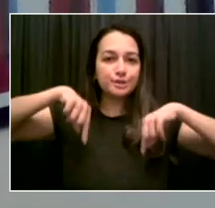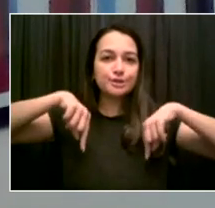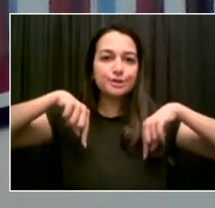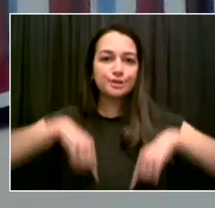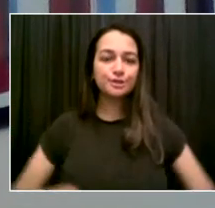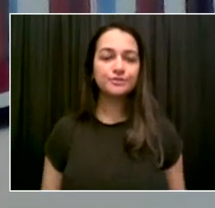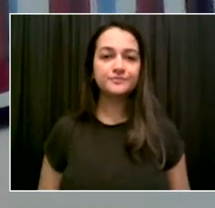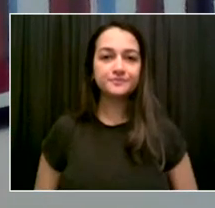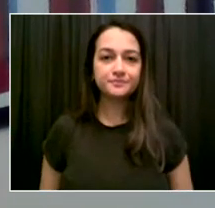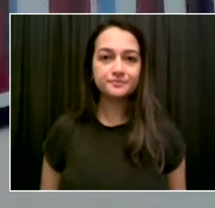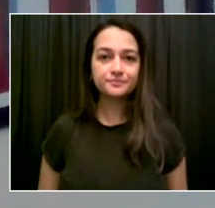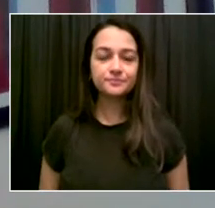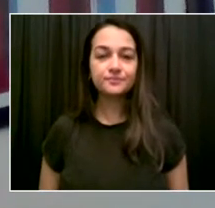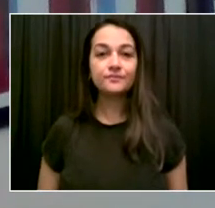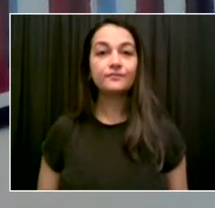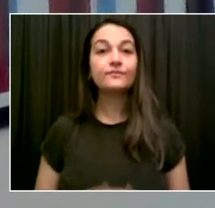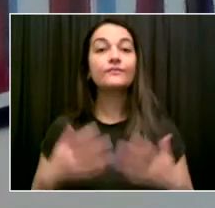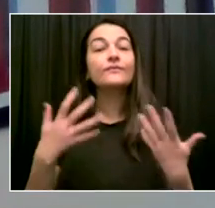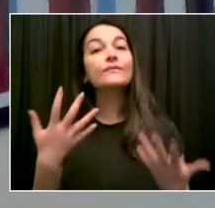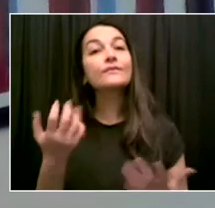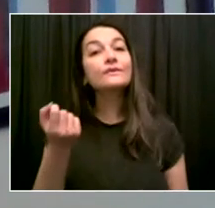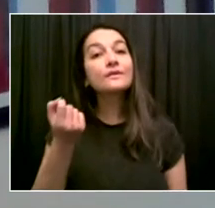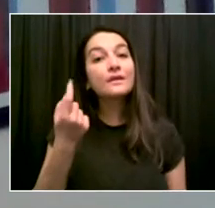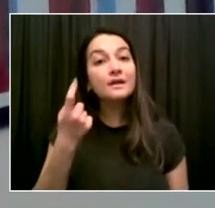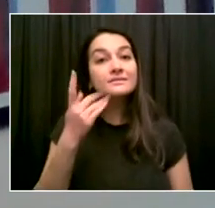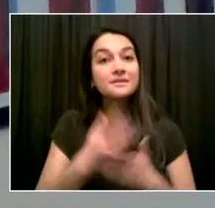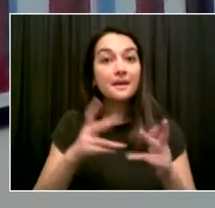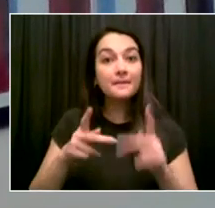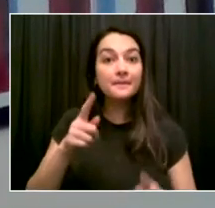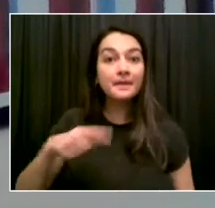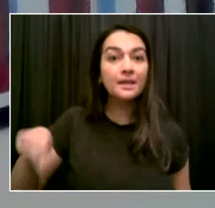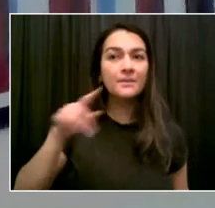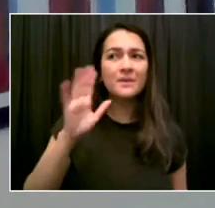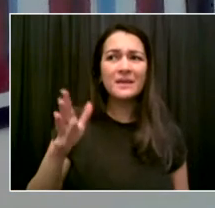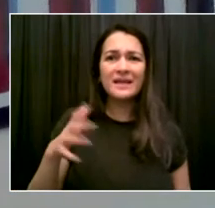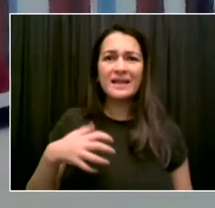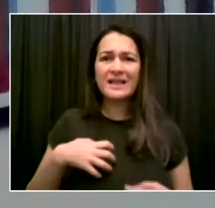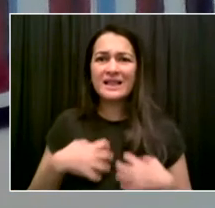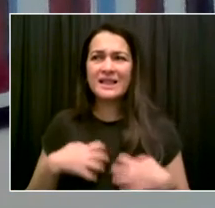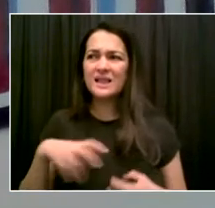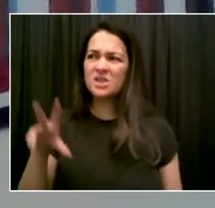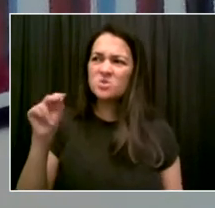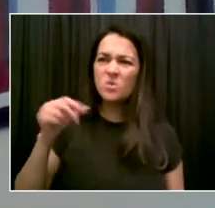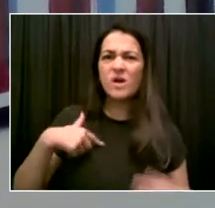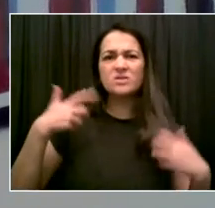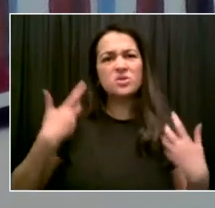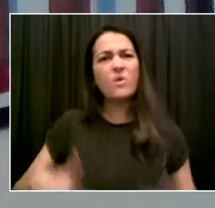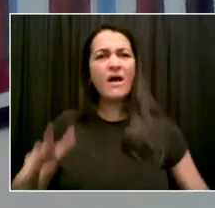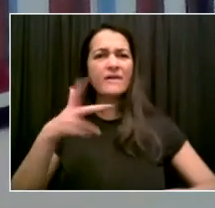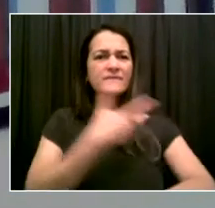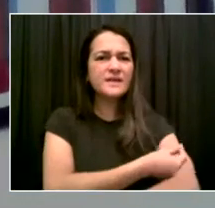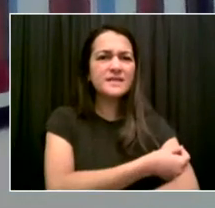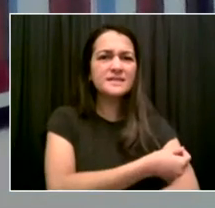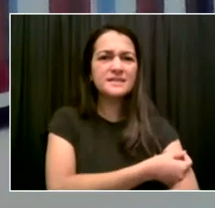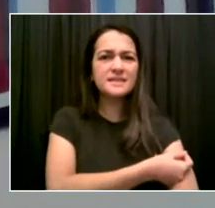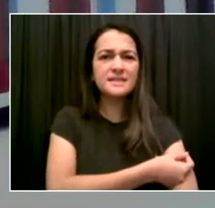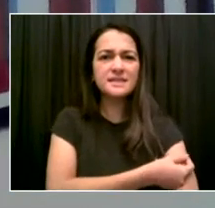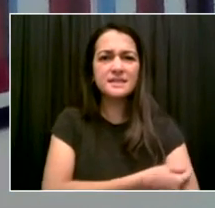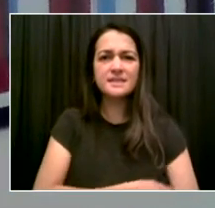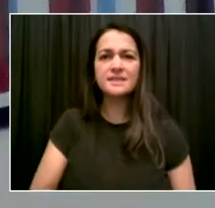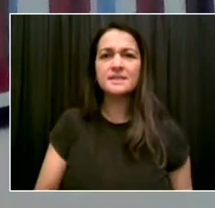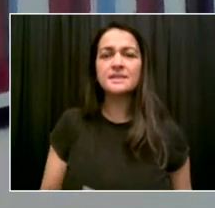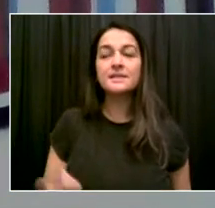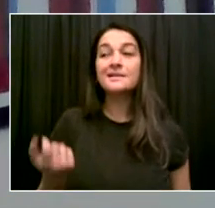without controversy. But that has defined every difficult decision we've had to make in this crisis. And leadership is